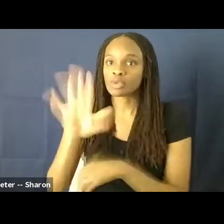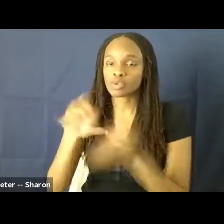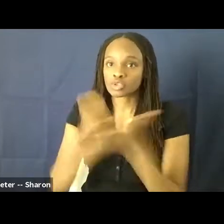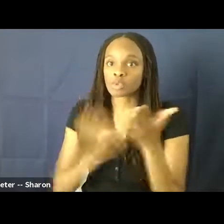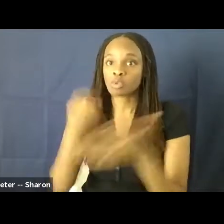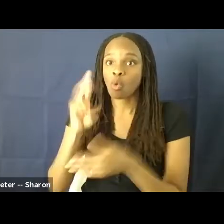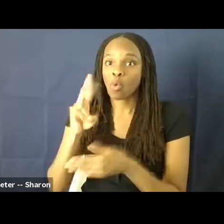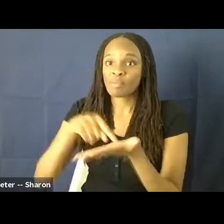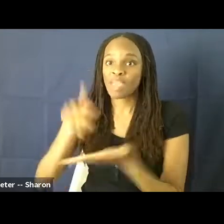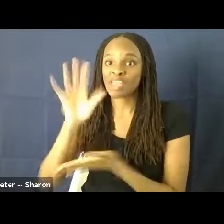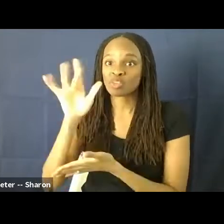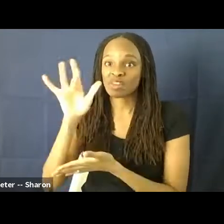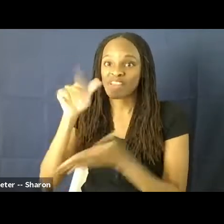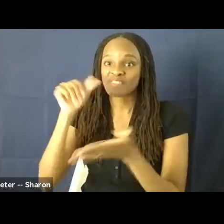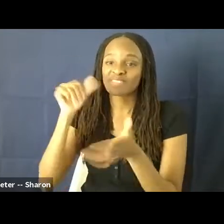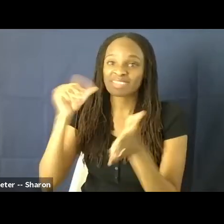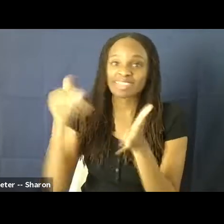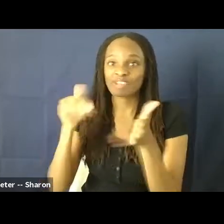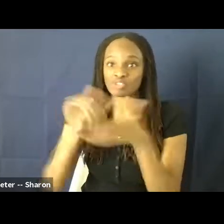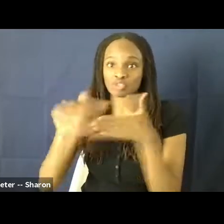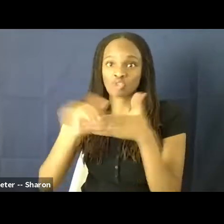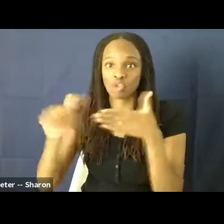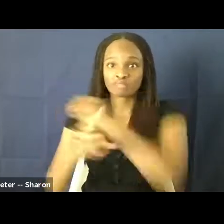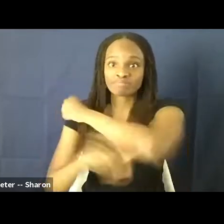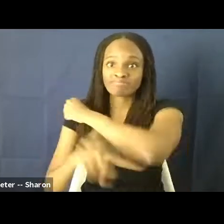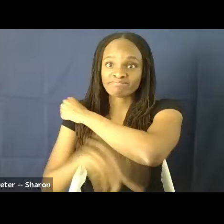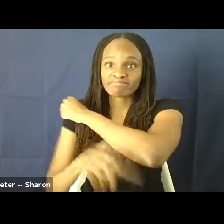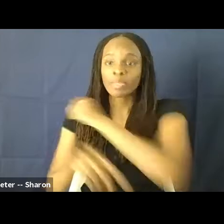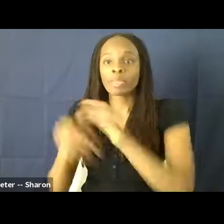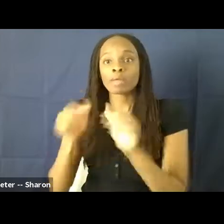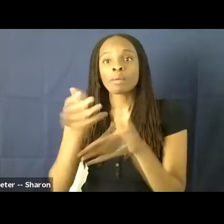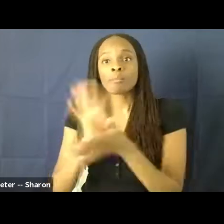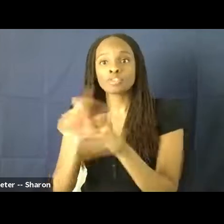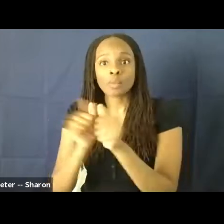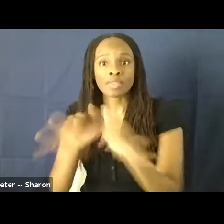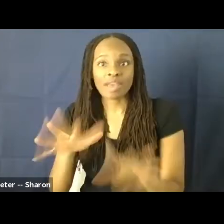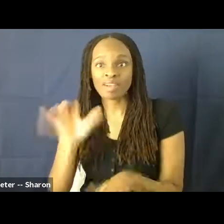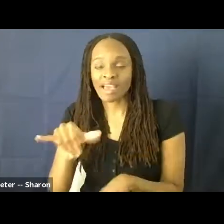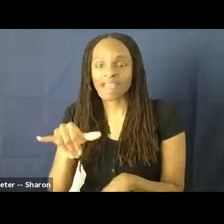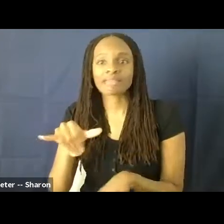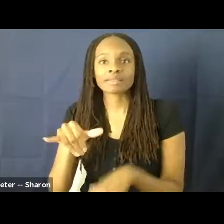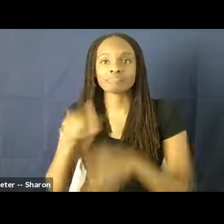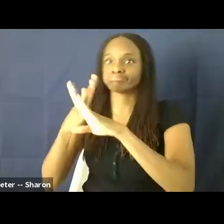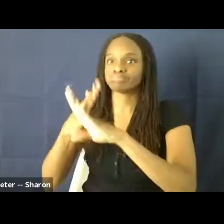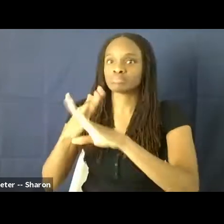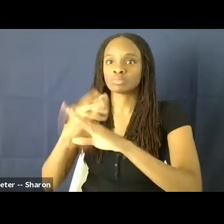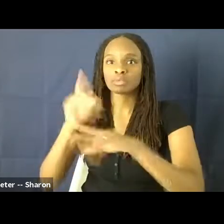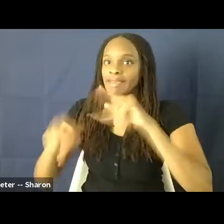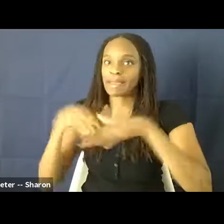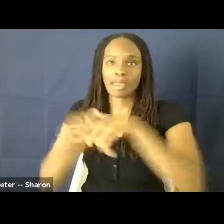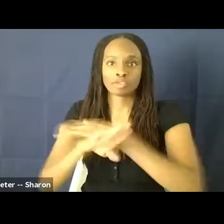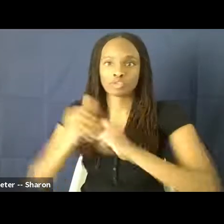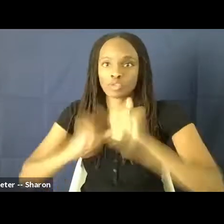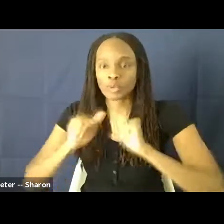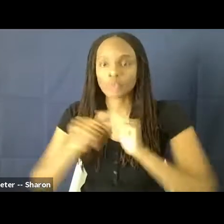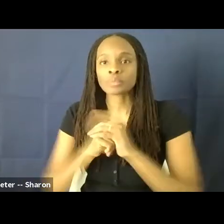without the production code administration seal of approval. And movies without it would be barred from theaters. So this is phase two, right? At first, it was just this